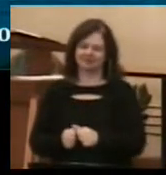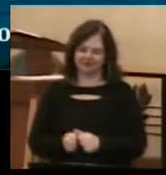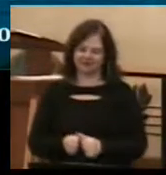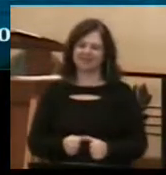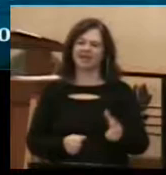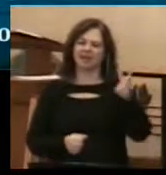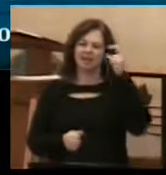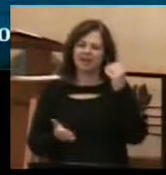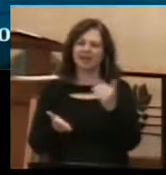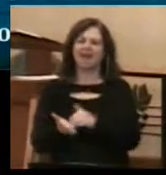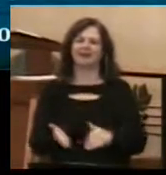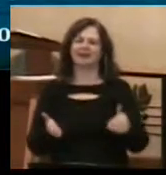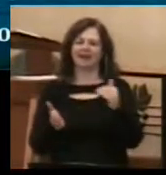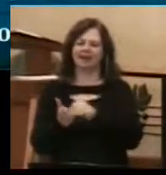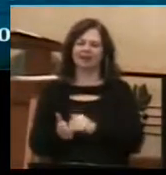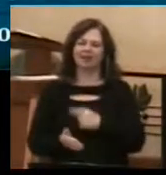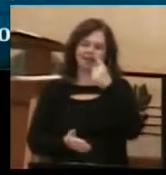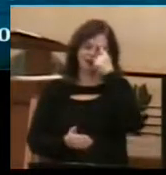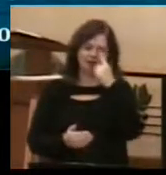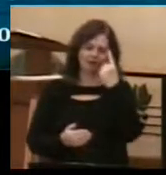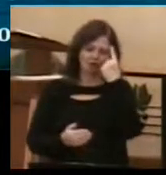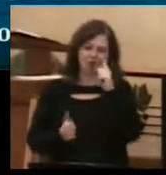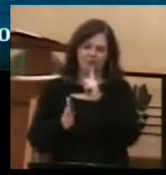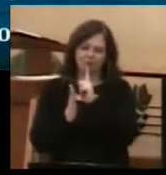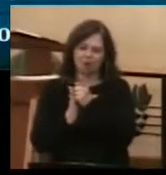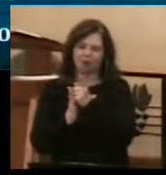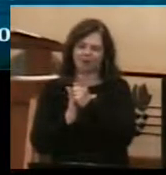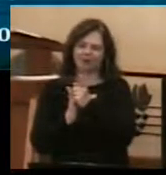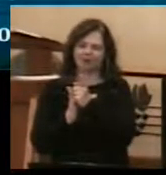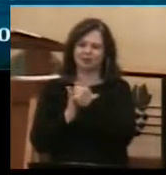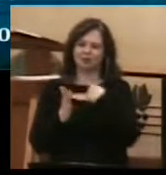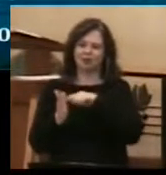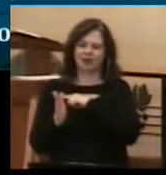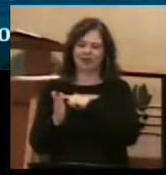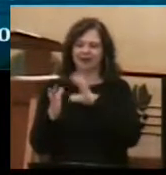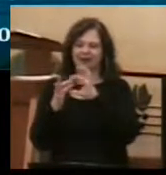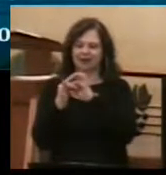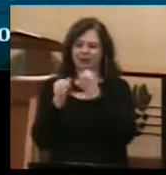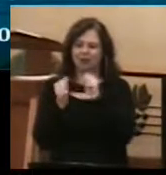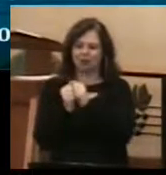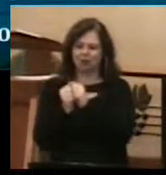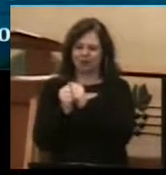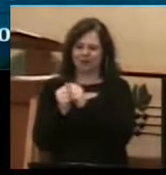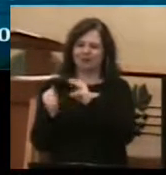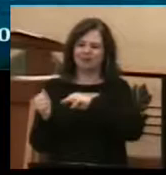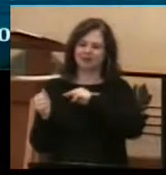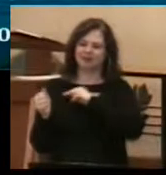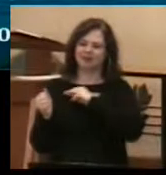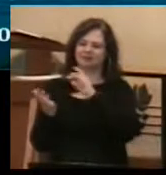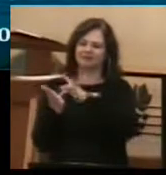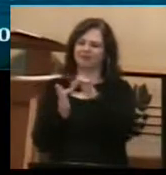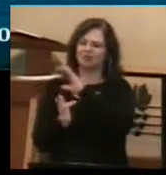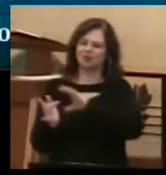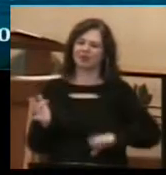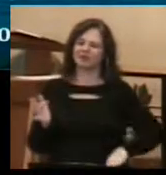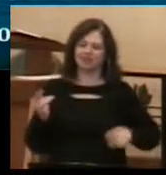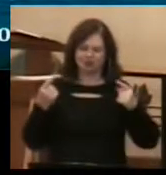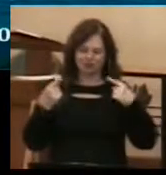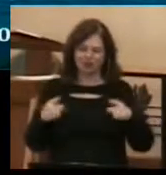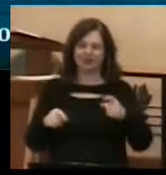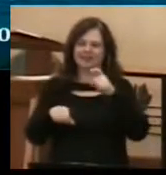pulls us into a moment that we are brought into the ministry of Jesus in this time in his life.